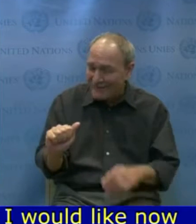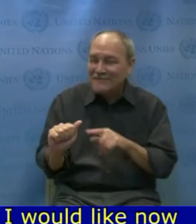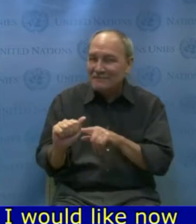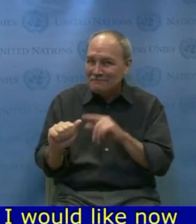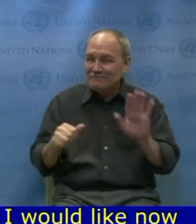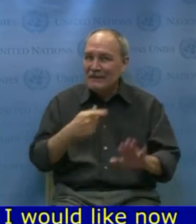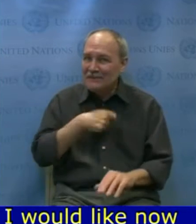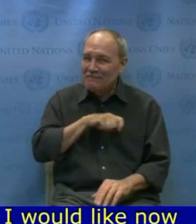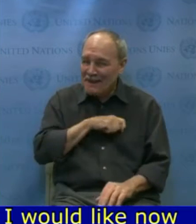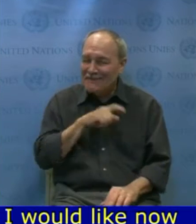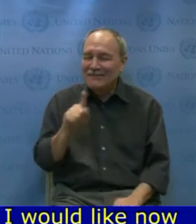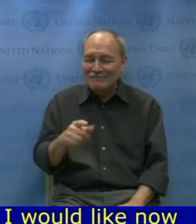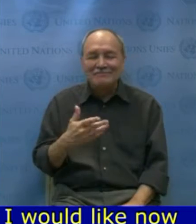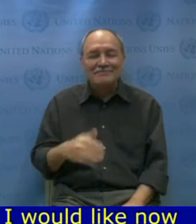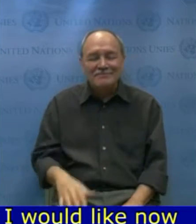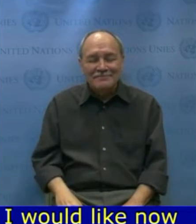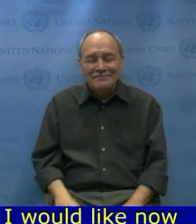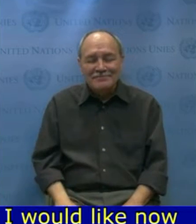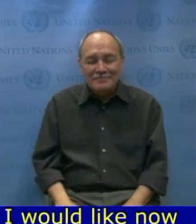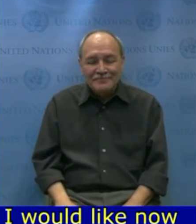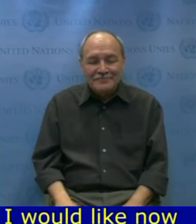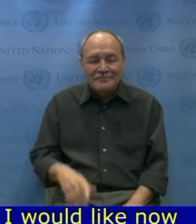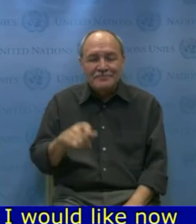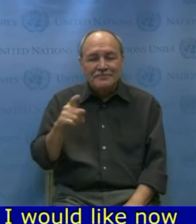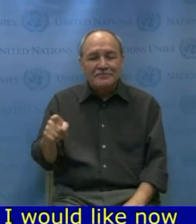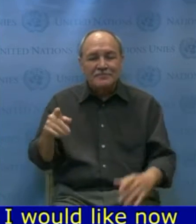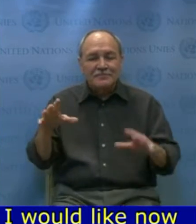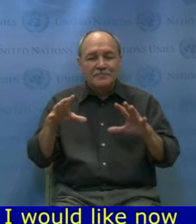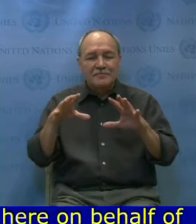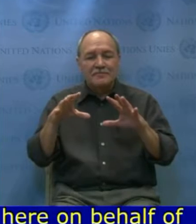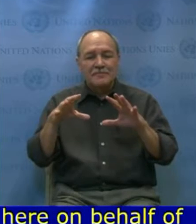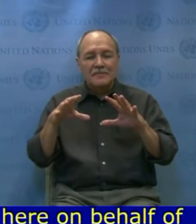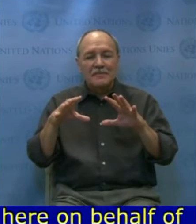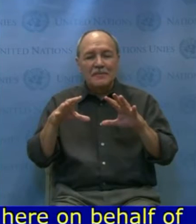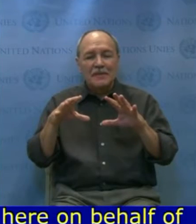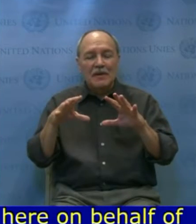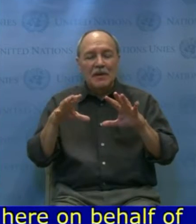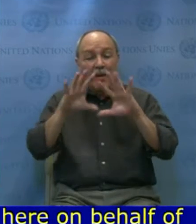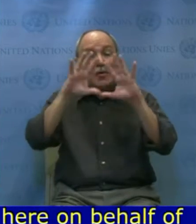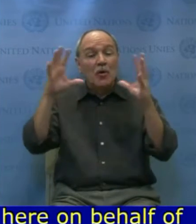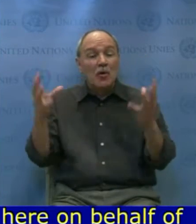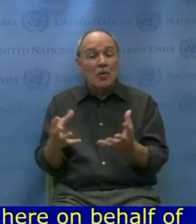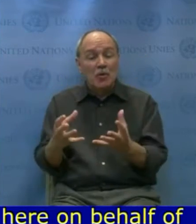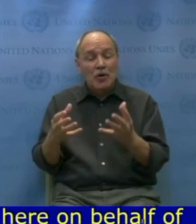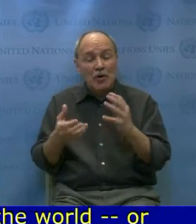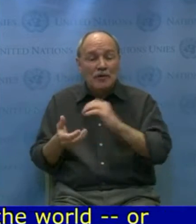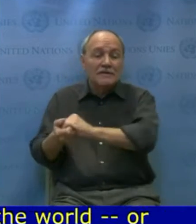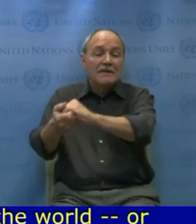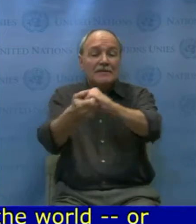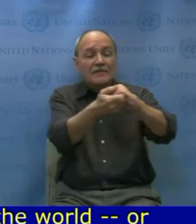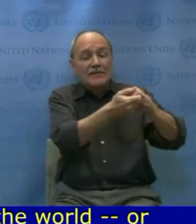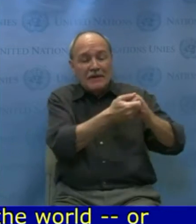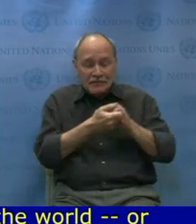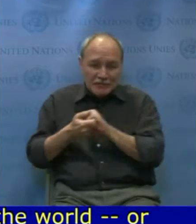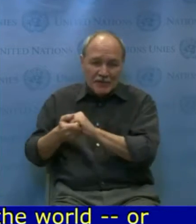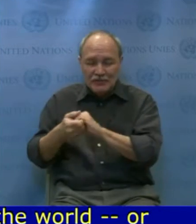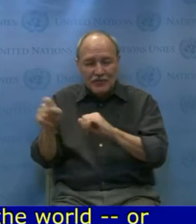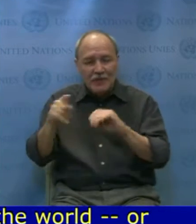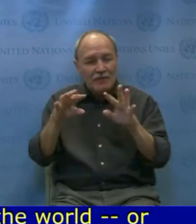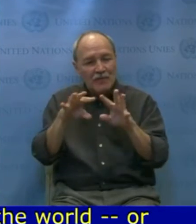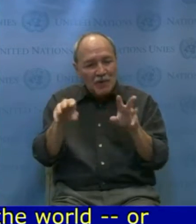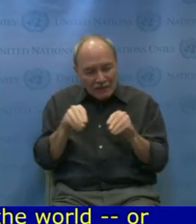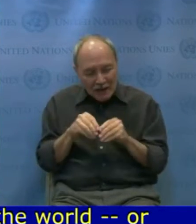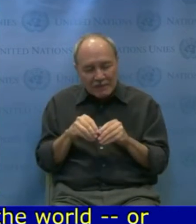the World President of the International Family Federation for Family, to share with us in four minutes some of the activities